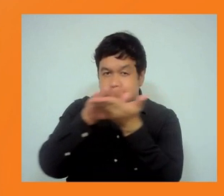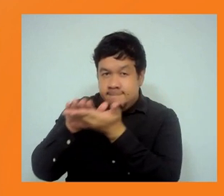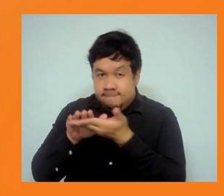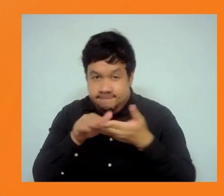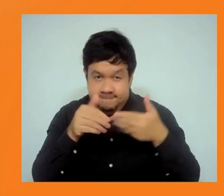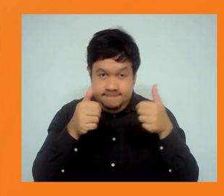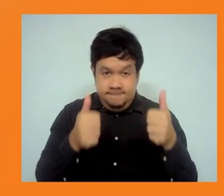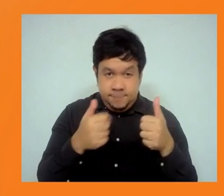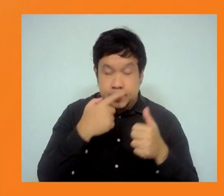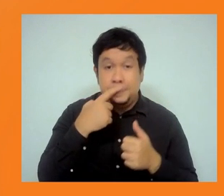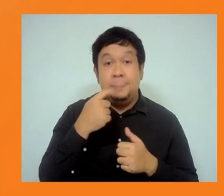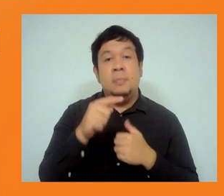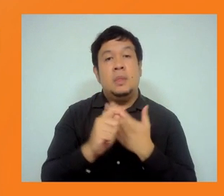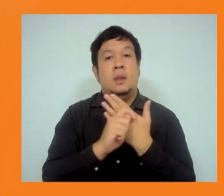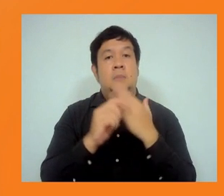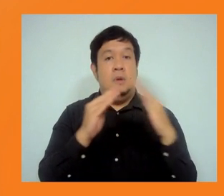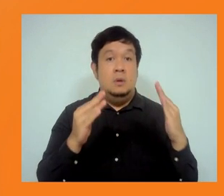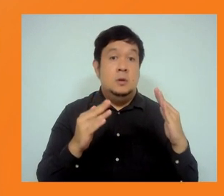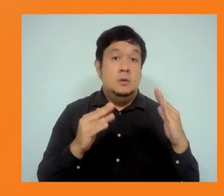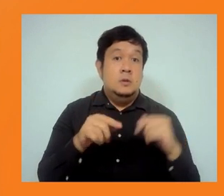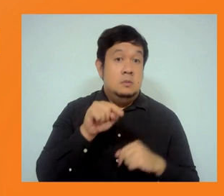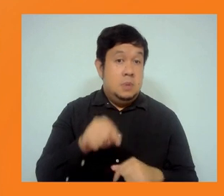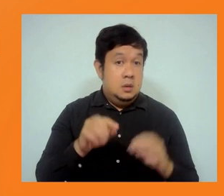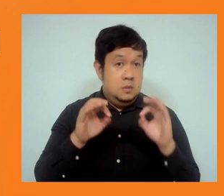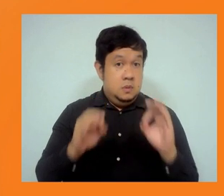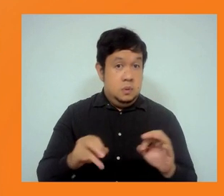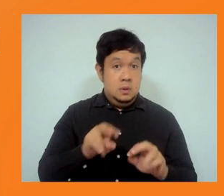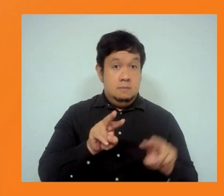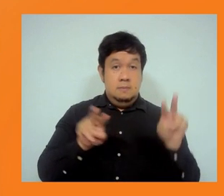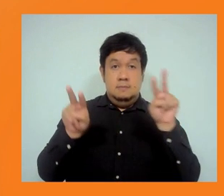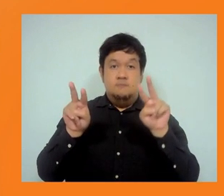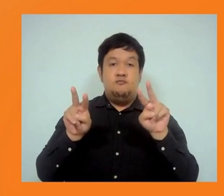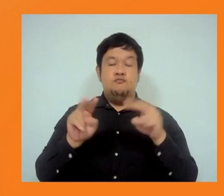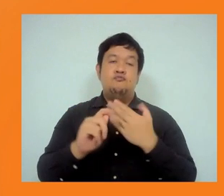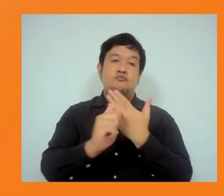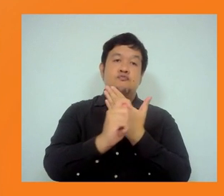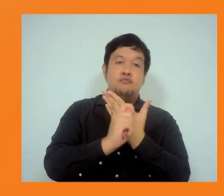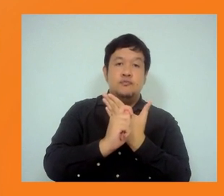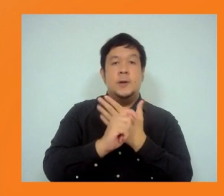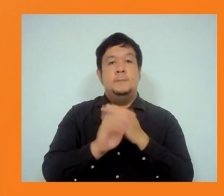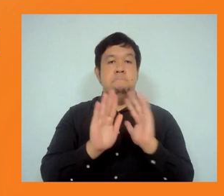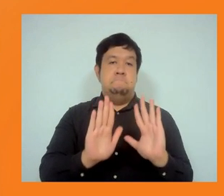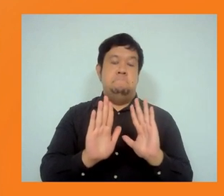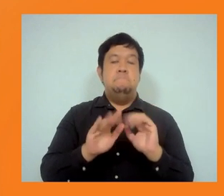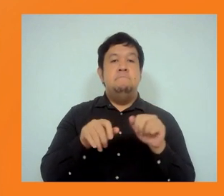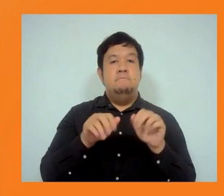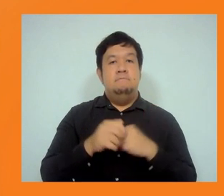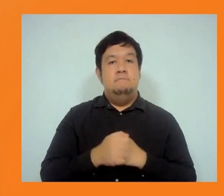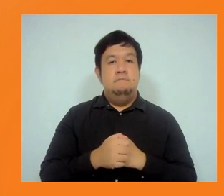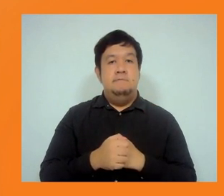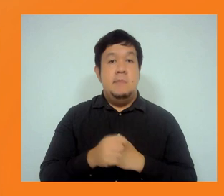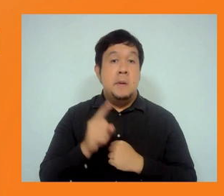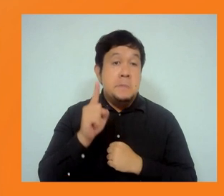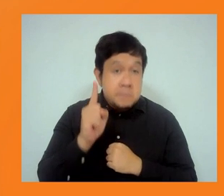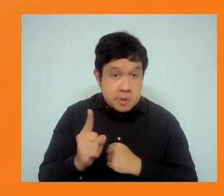that people are not worse off, even if it's for a temporary period, obviously very critical. There's a piece of work that we're doing at the moment on the